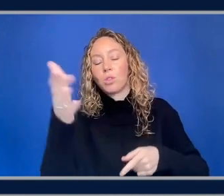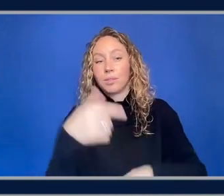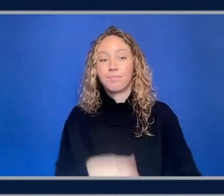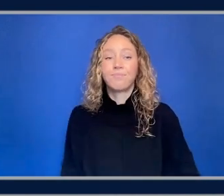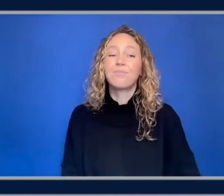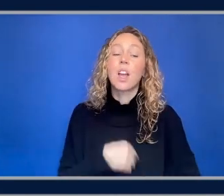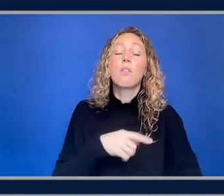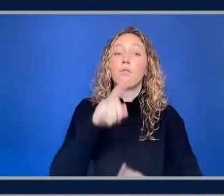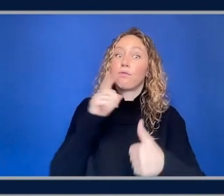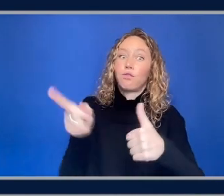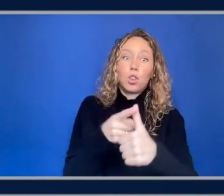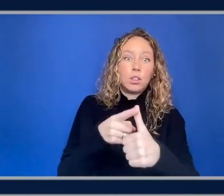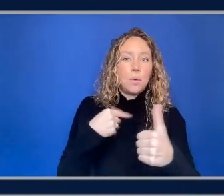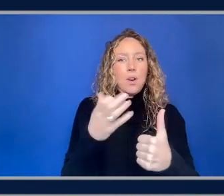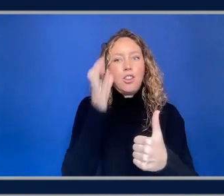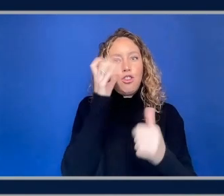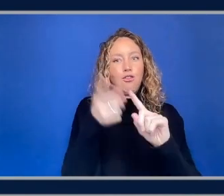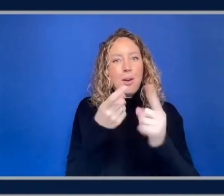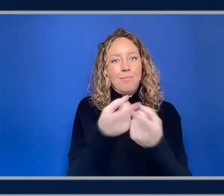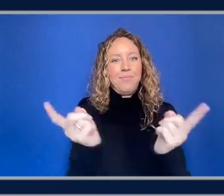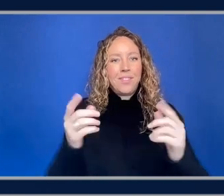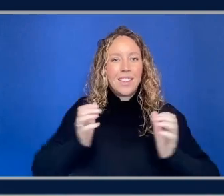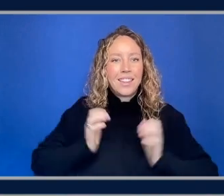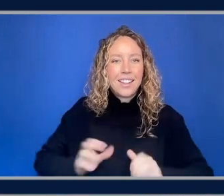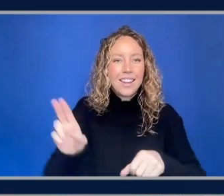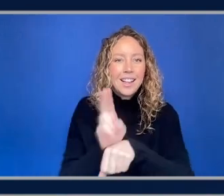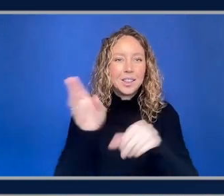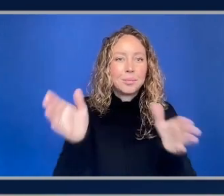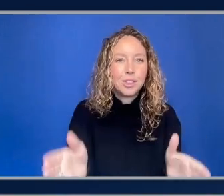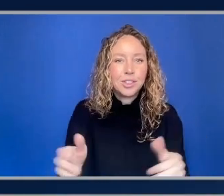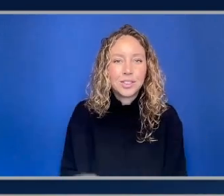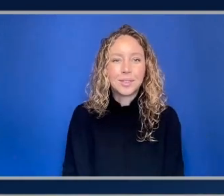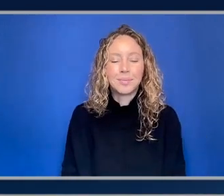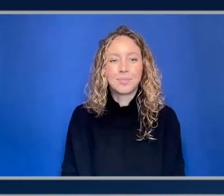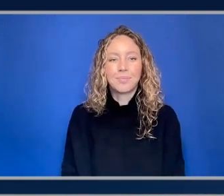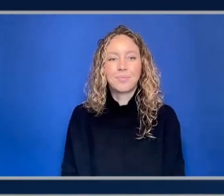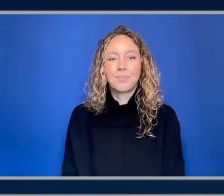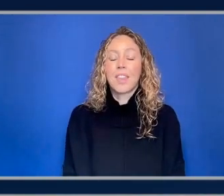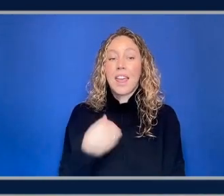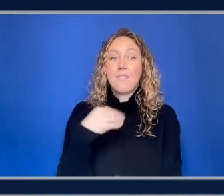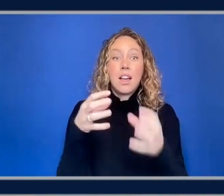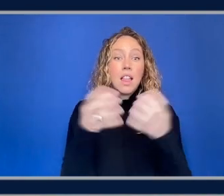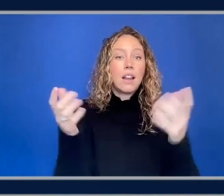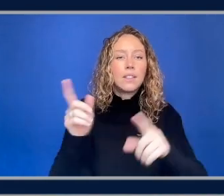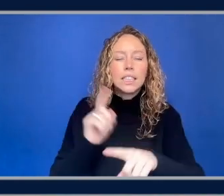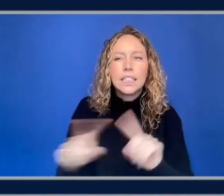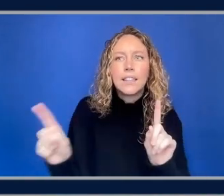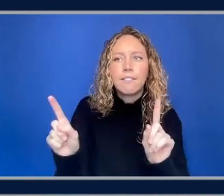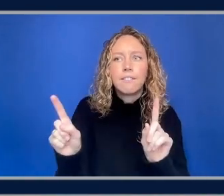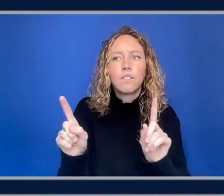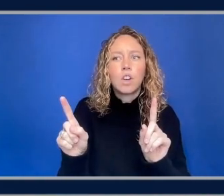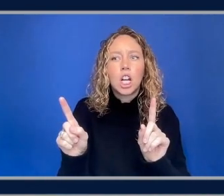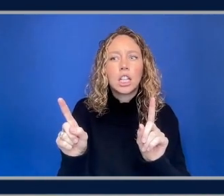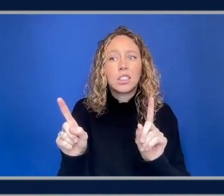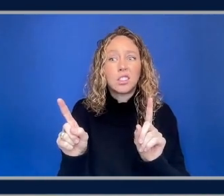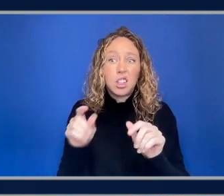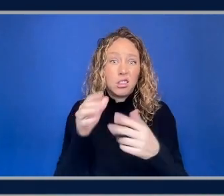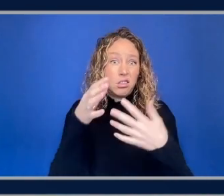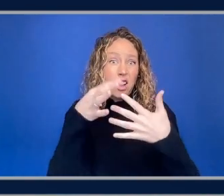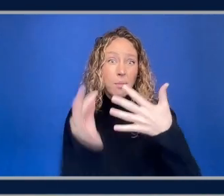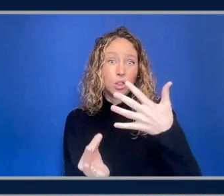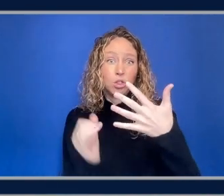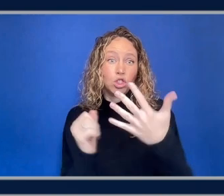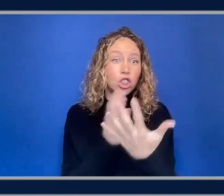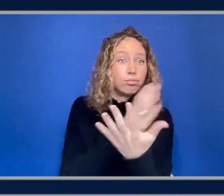customers okay um you know we have we have a lot of different directions we could go in with this but